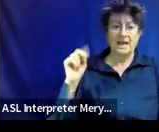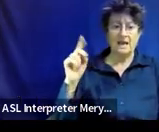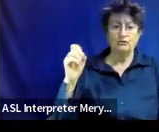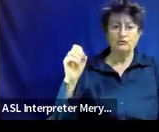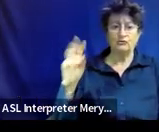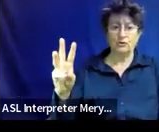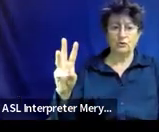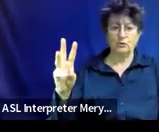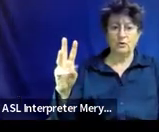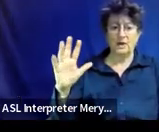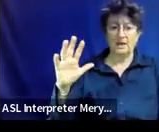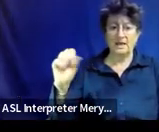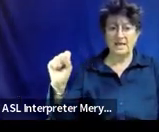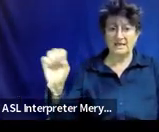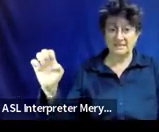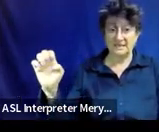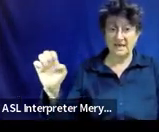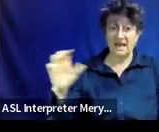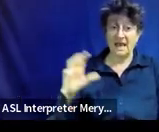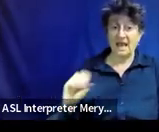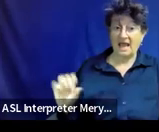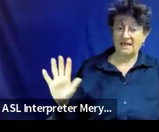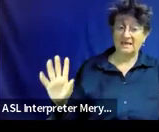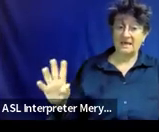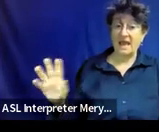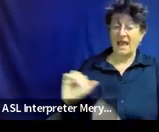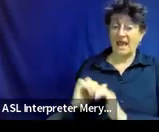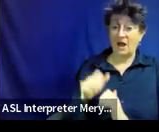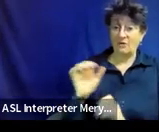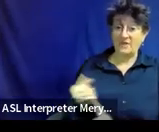and its implications to special education.